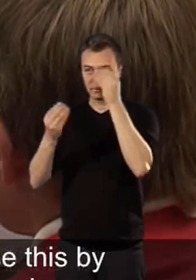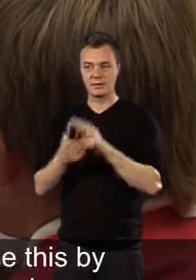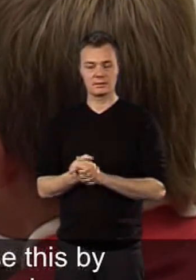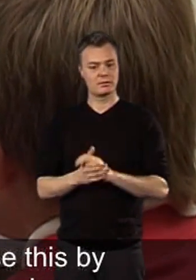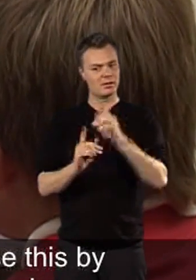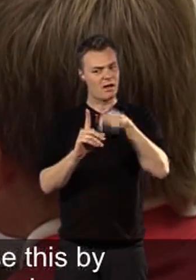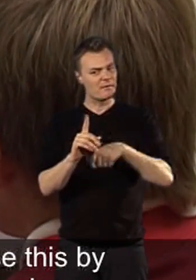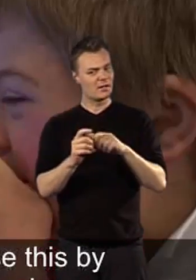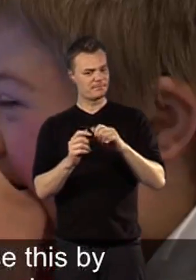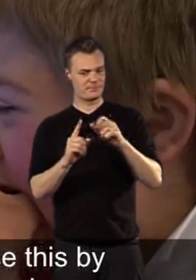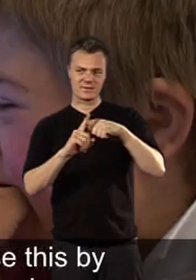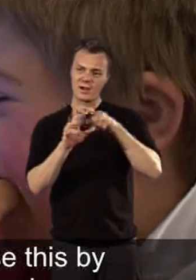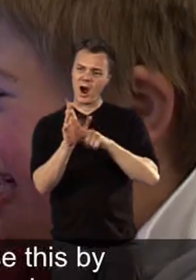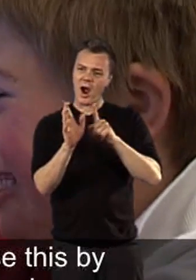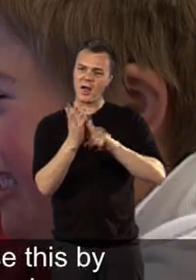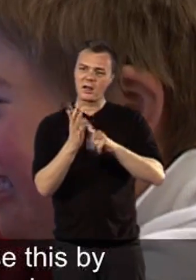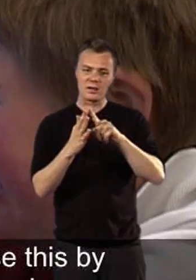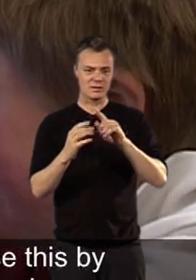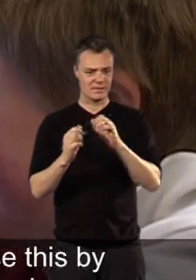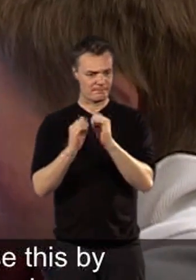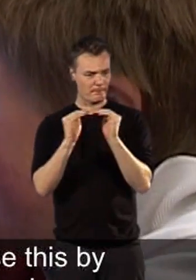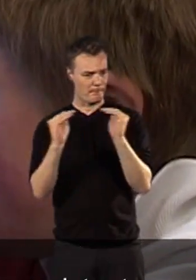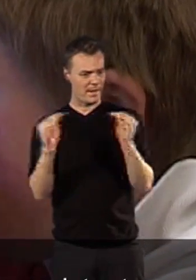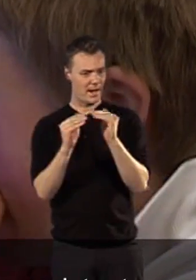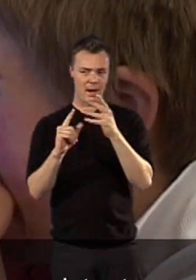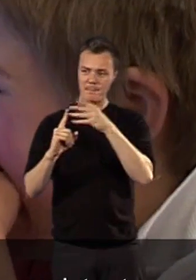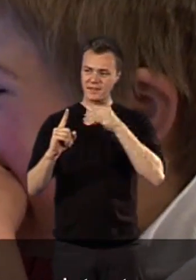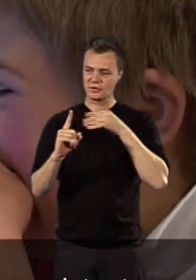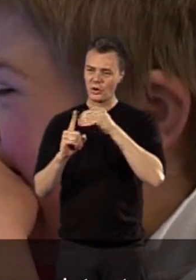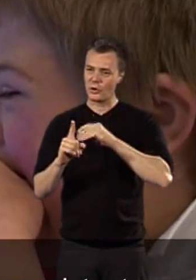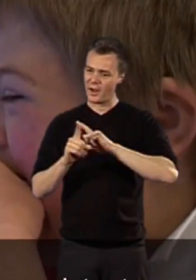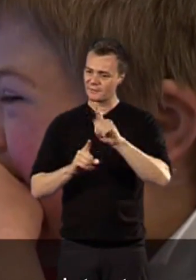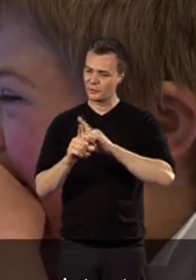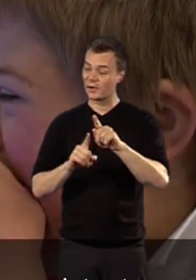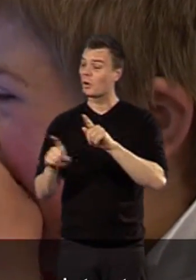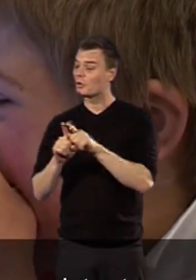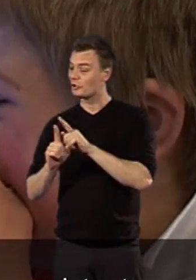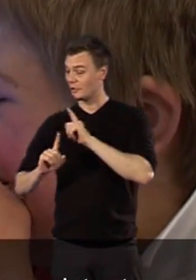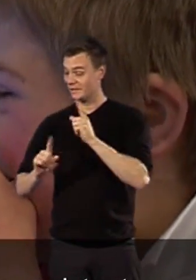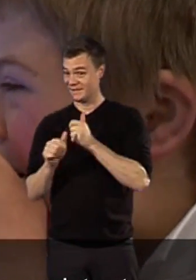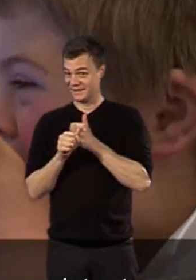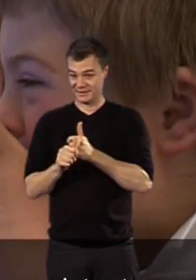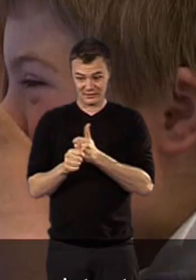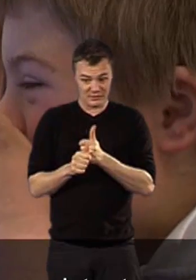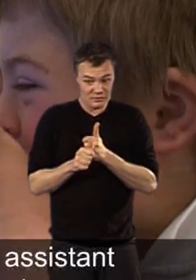encouraged to use this by Kyle, his peer mentor, in weekly sessions and supported by Jane, his teaching assistant.